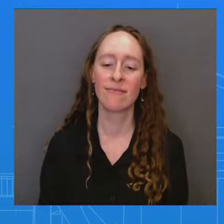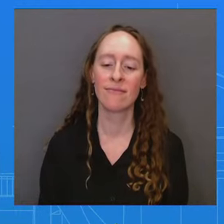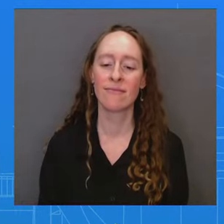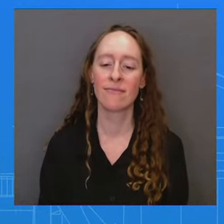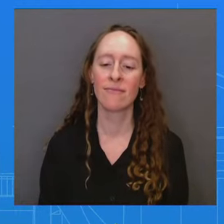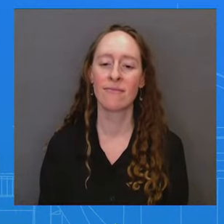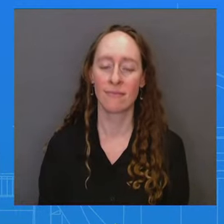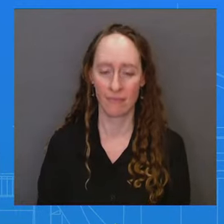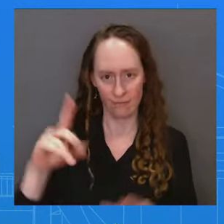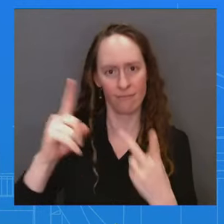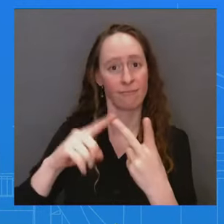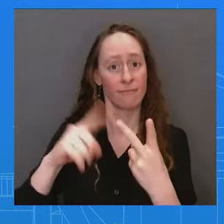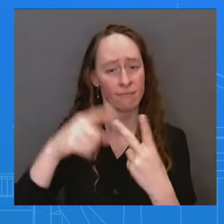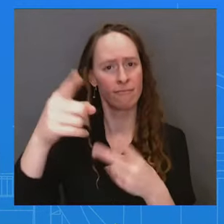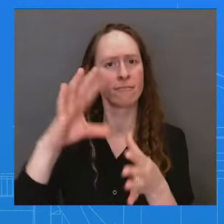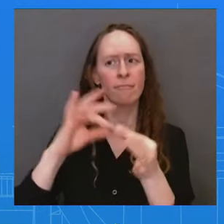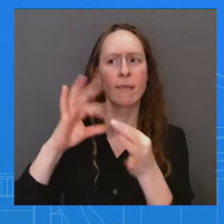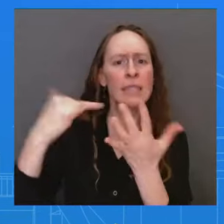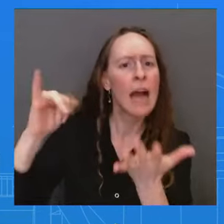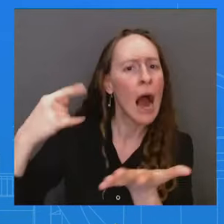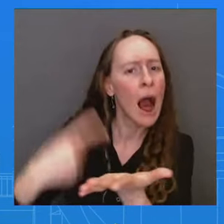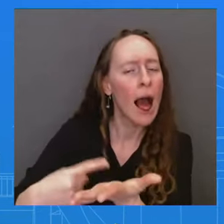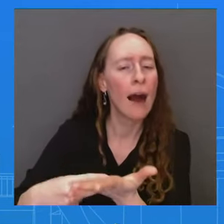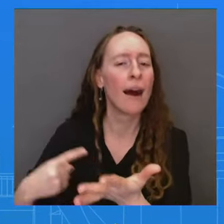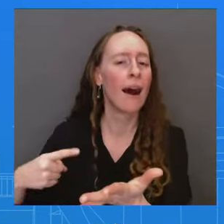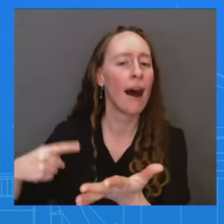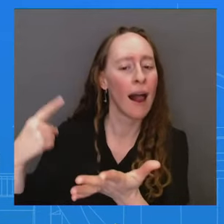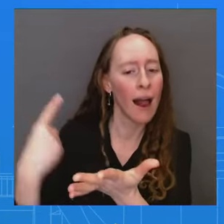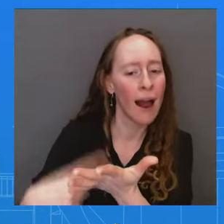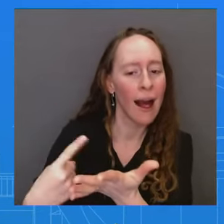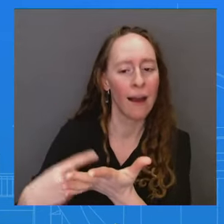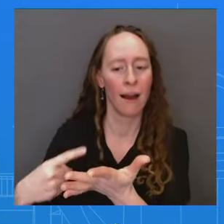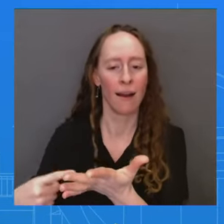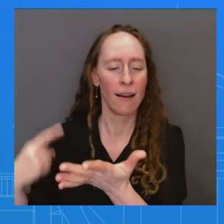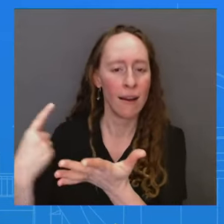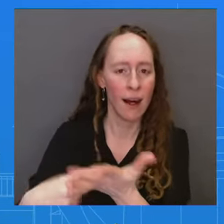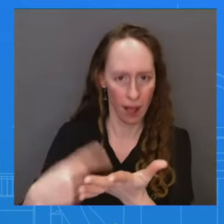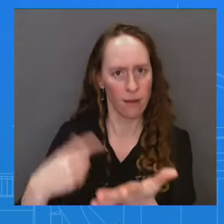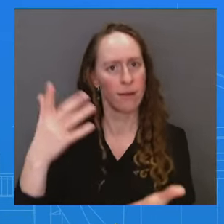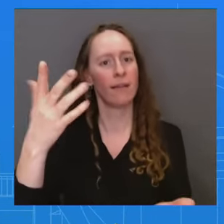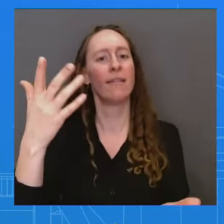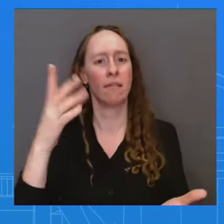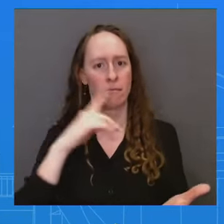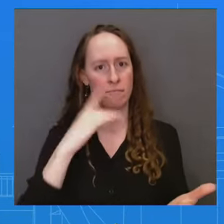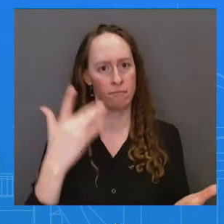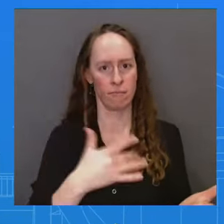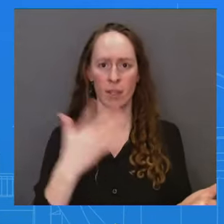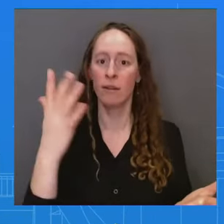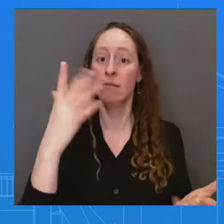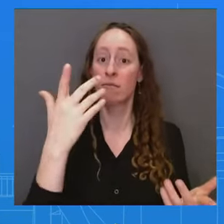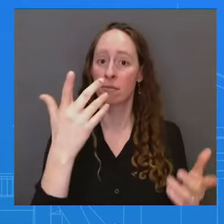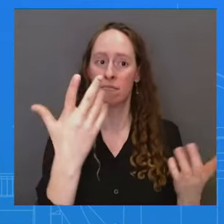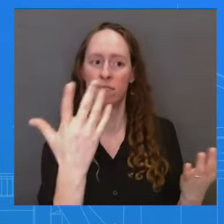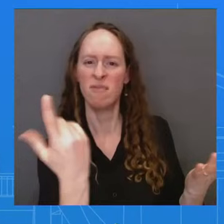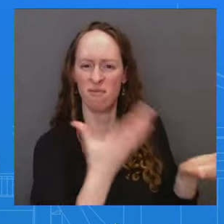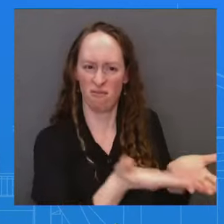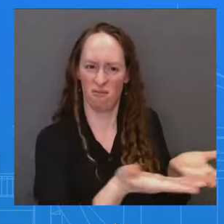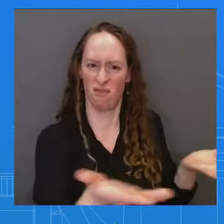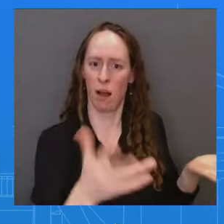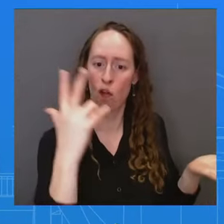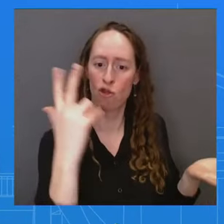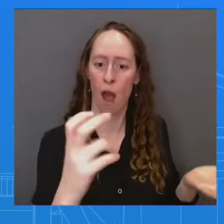300 billion of Russian frozen assets. But Bloomberg reported yesterday that, in November,